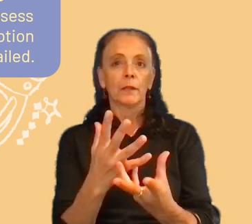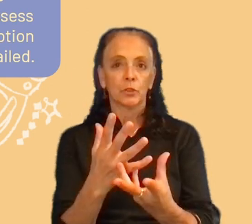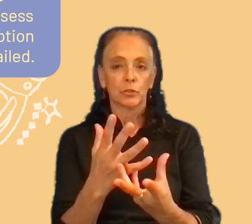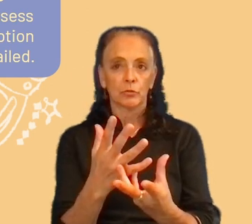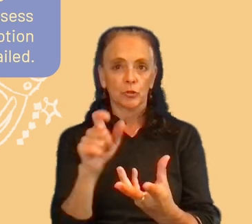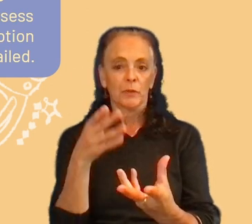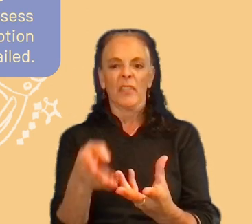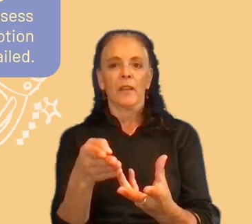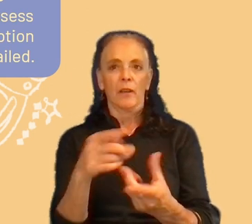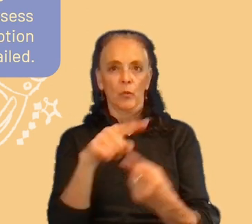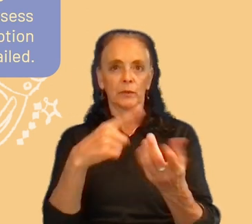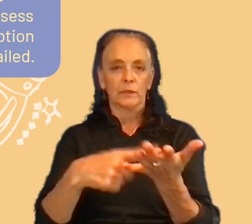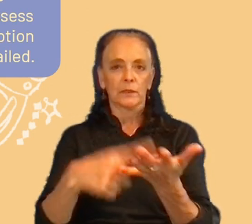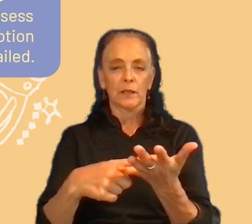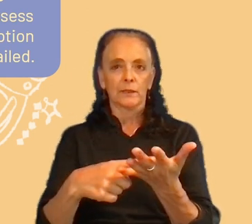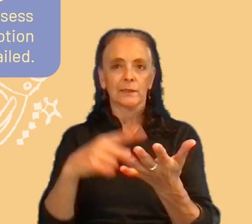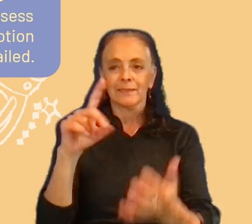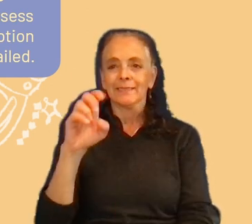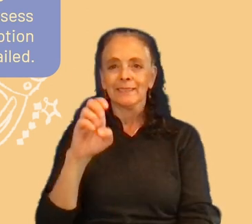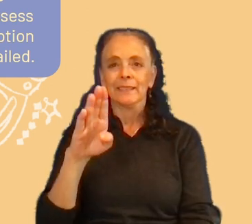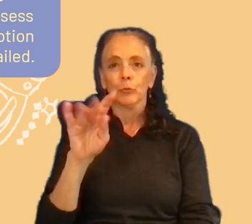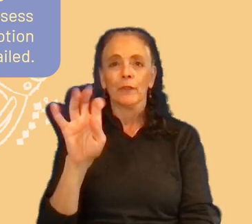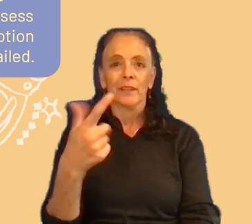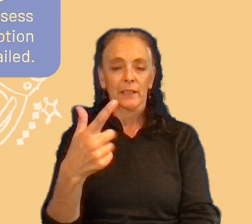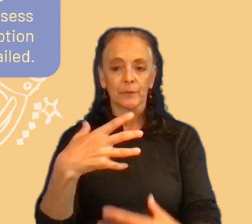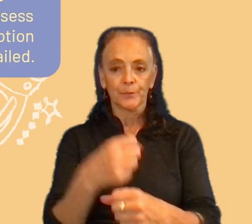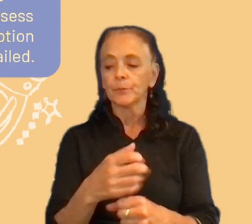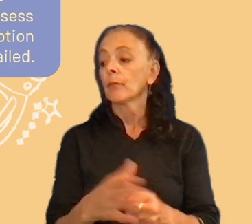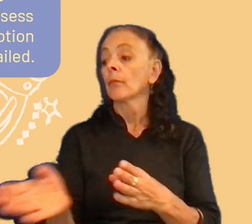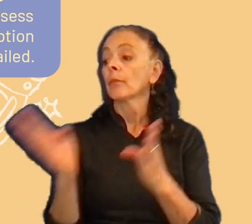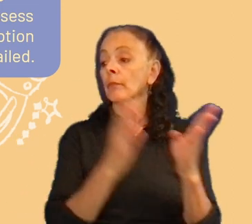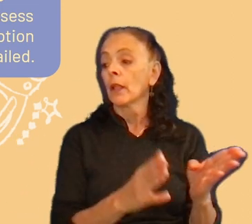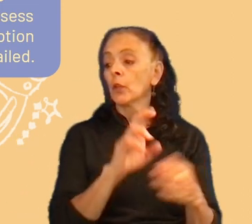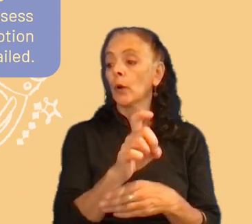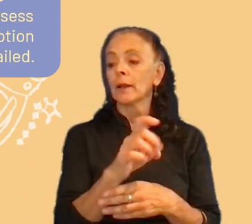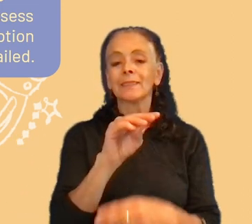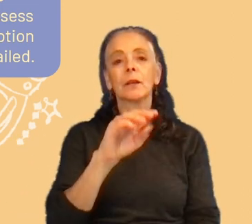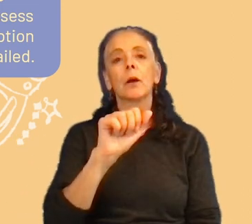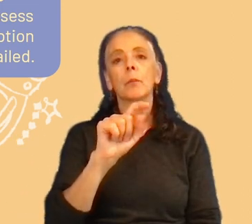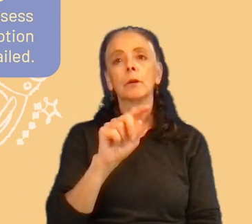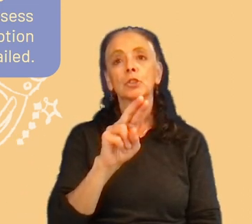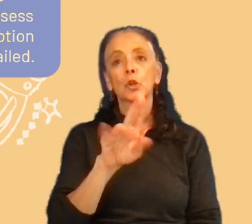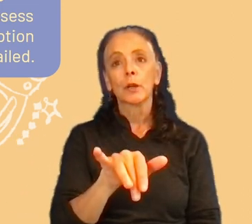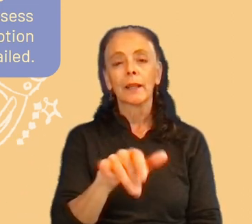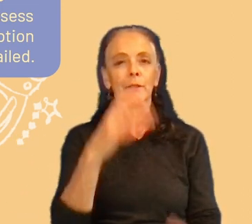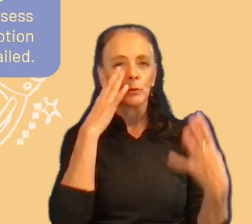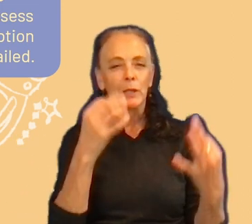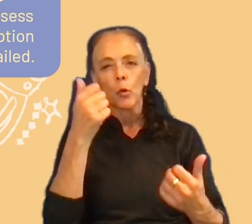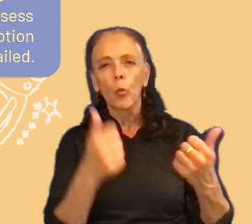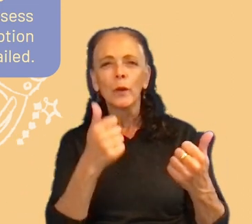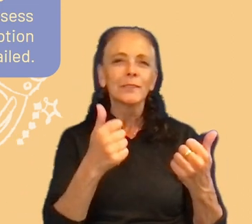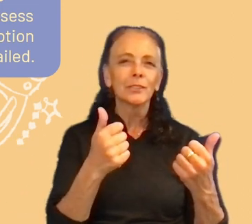there when discussing about the debriefing. Uh, the next point is UX maturity. We need to select which battles are worth